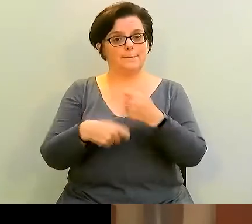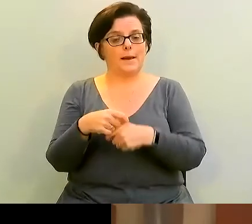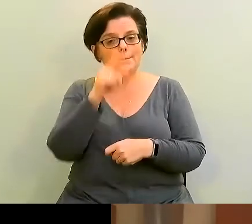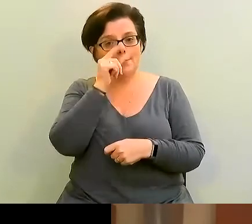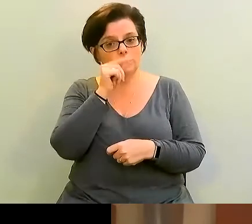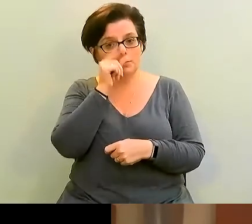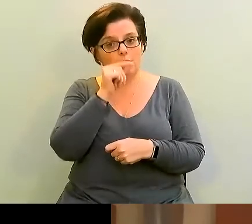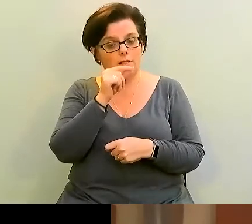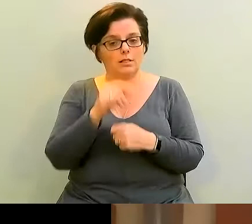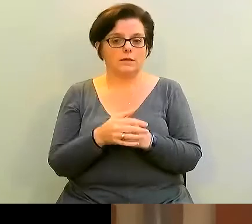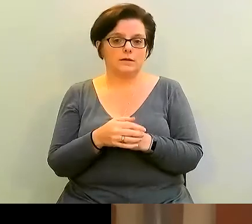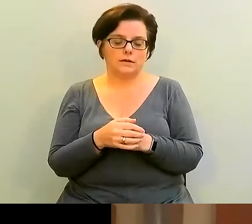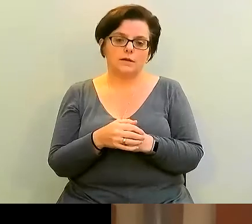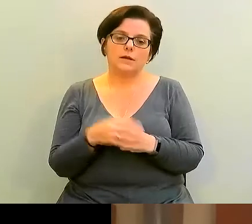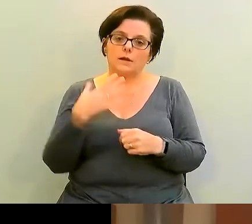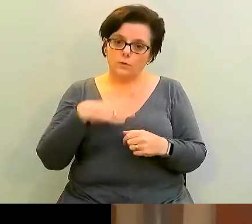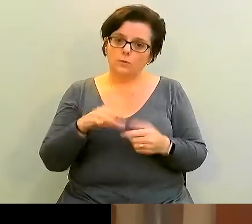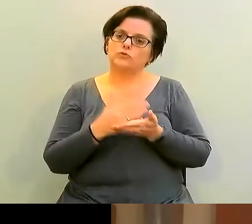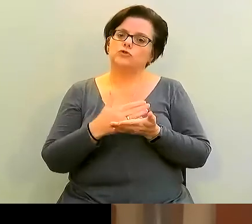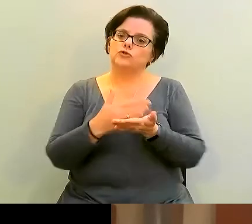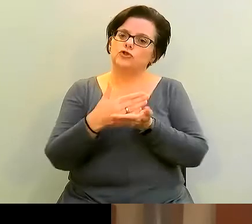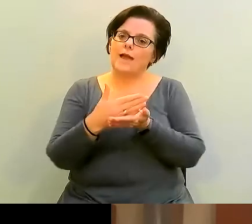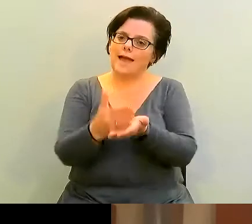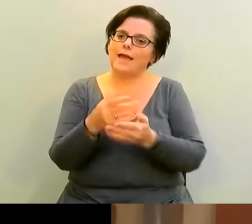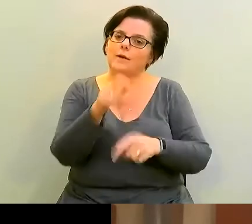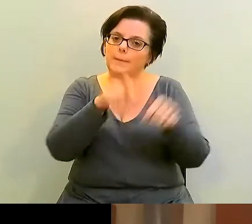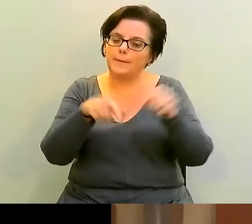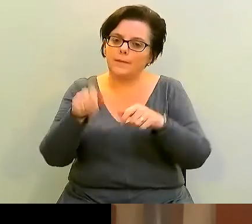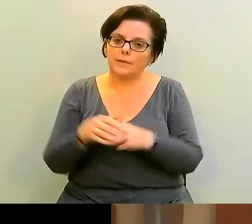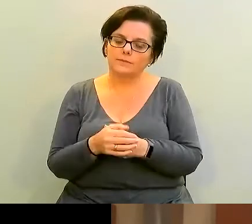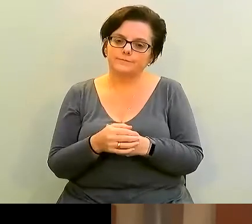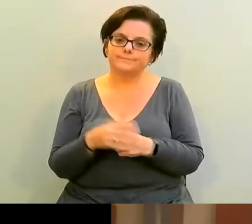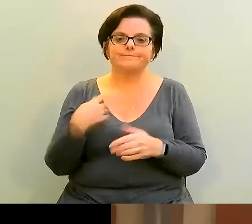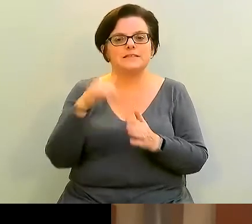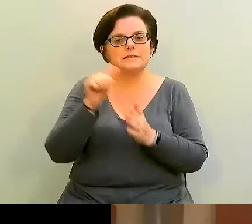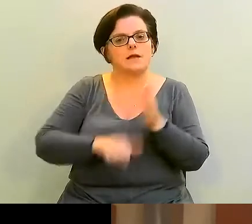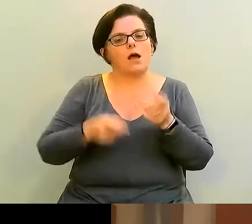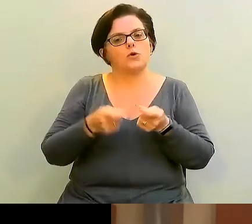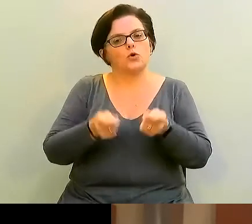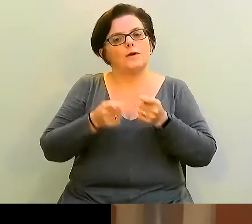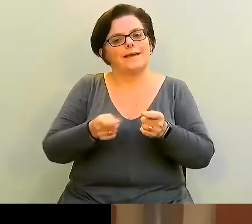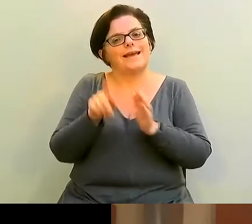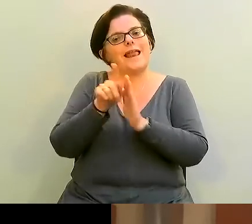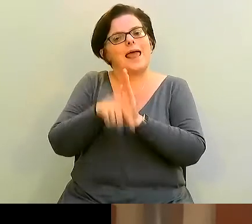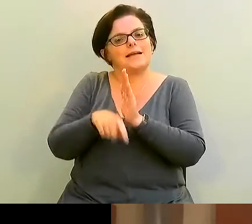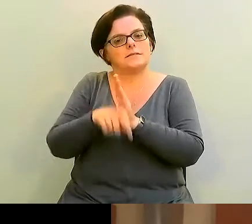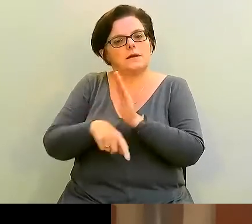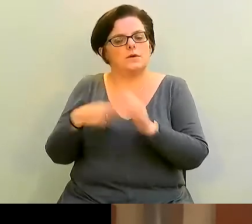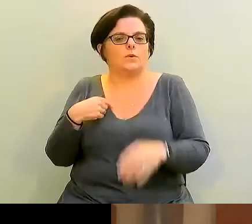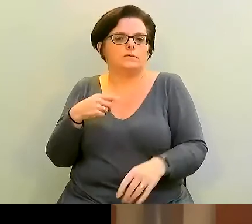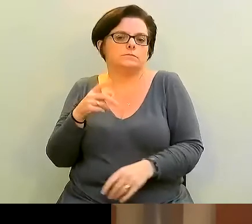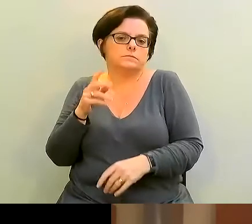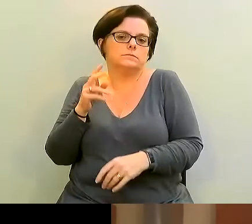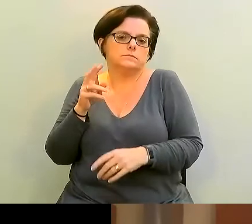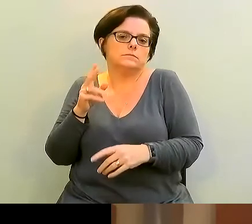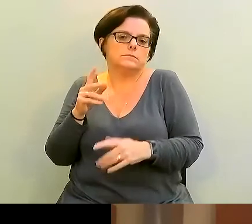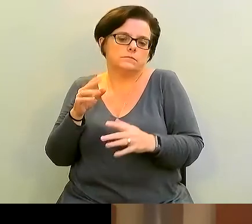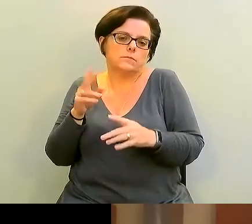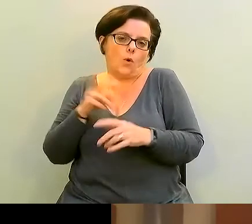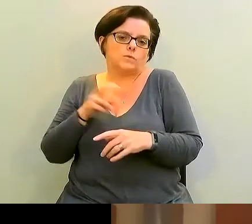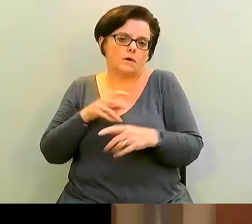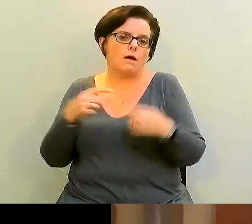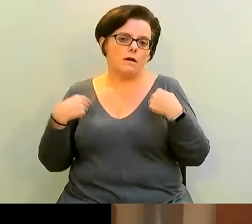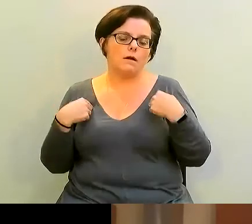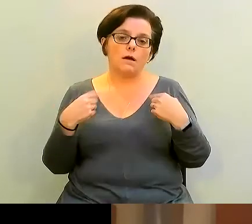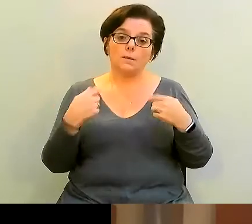love to share that with people. But also, I started cooking later in life. I came from a very large Indian family.